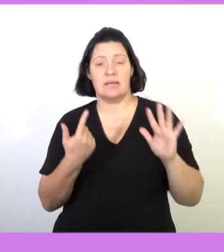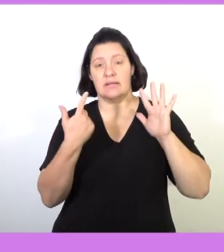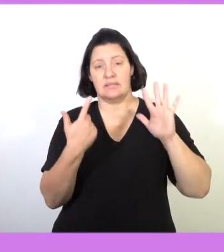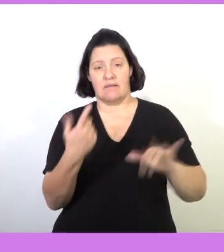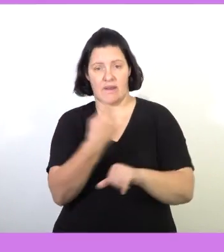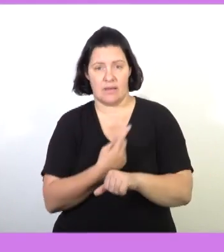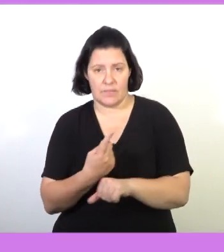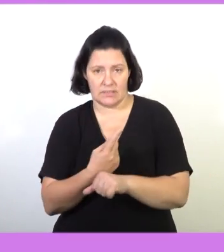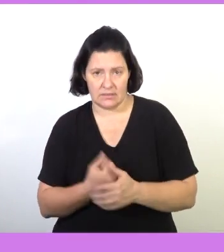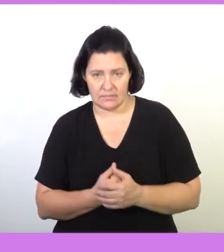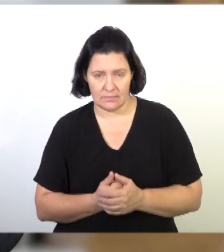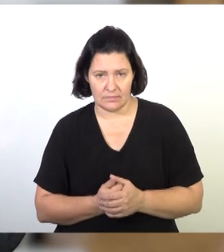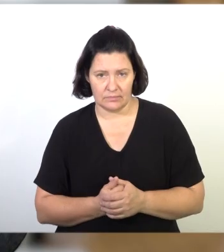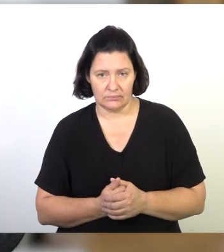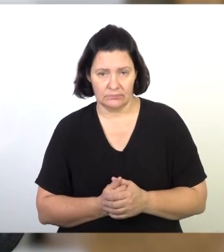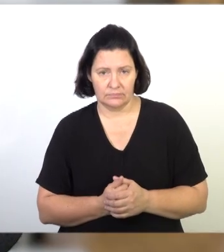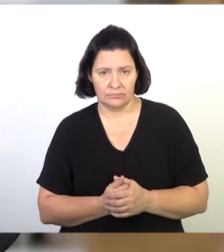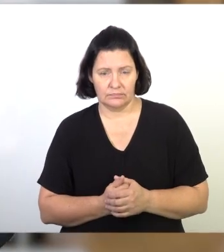seven hours.